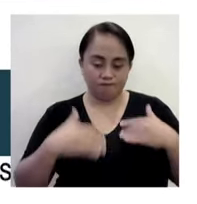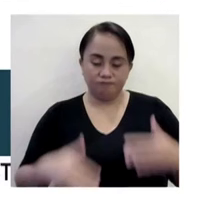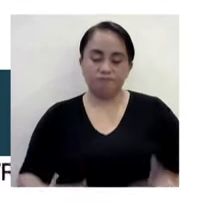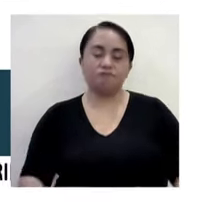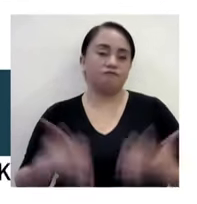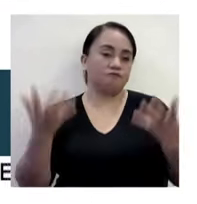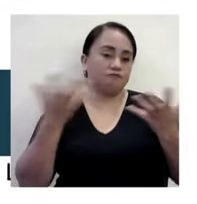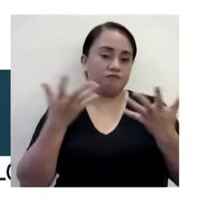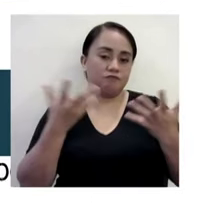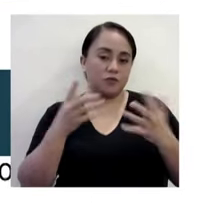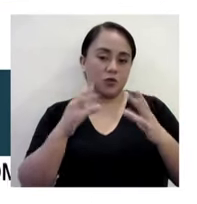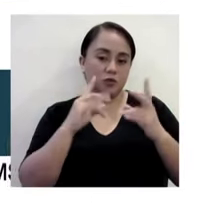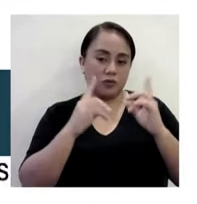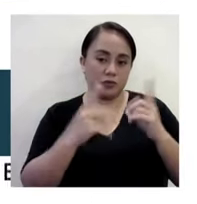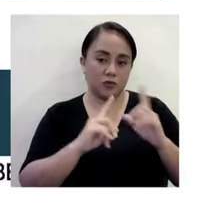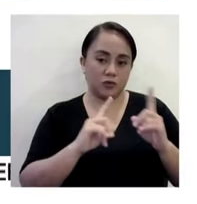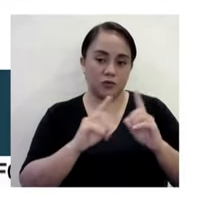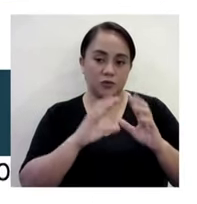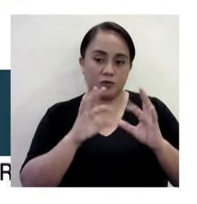to family?